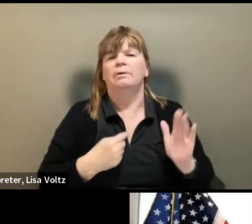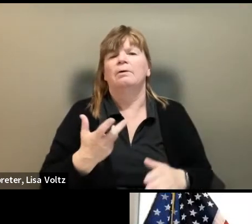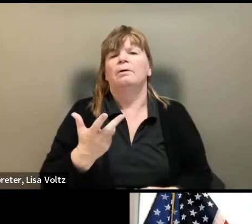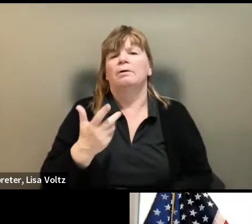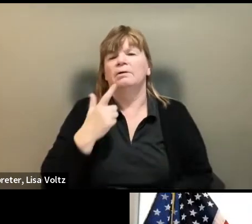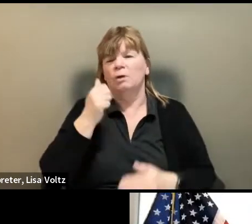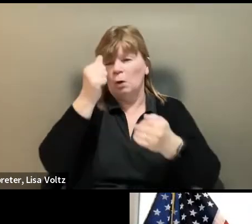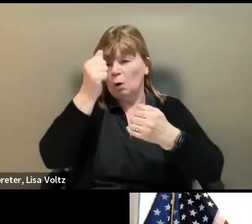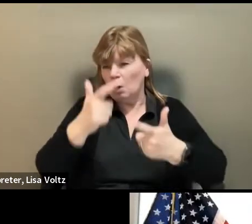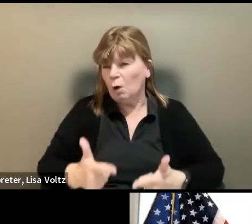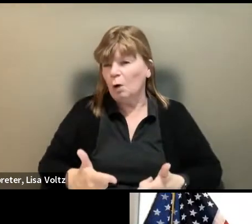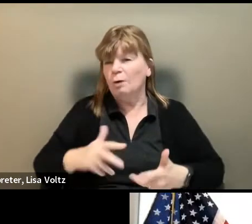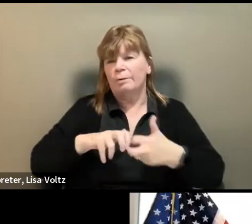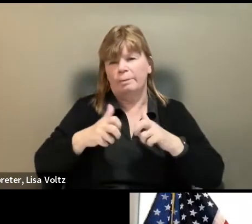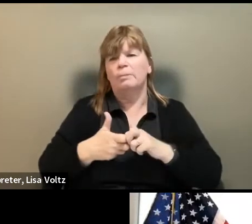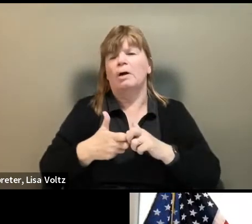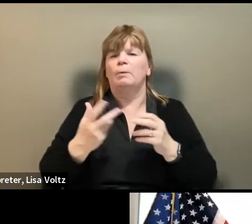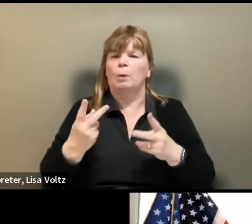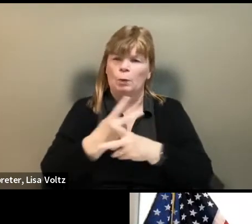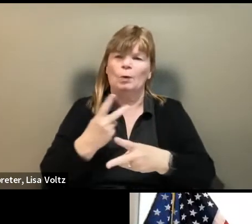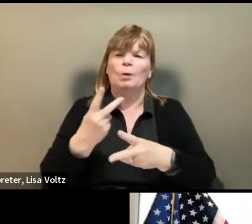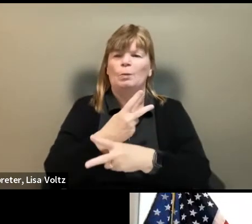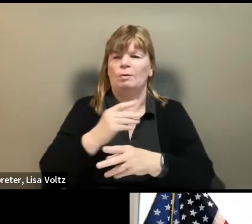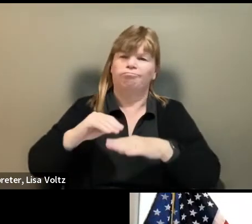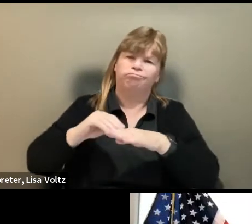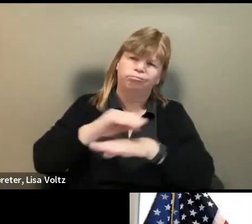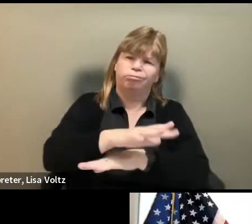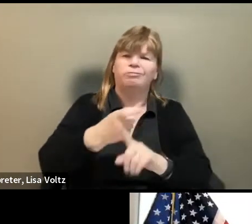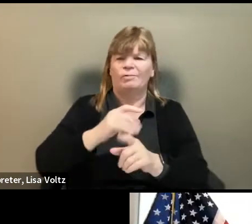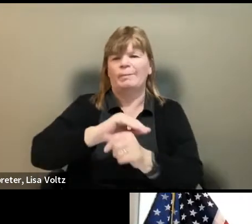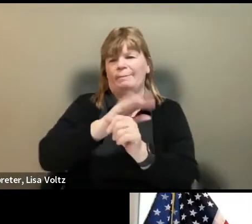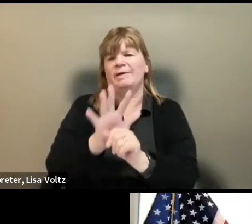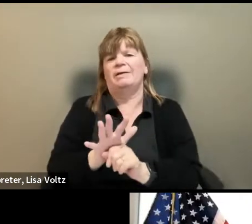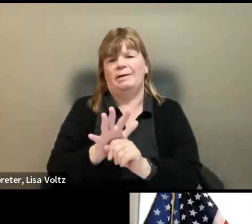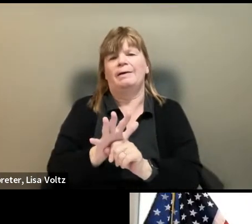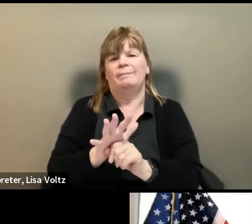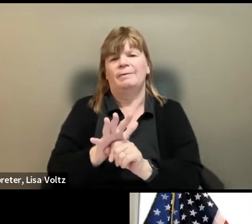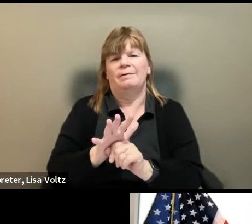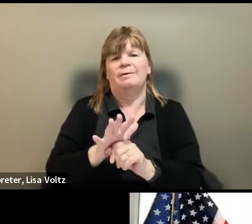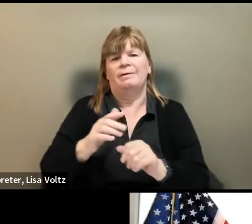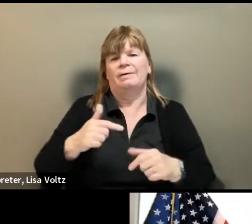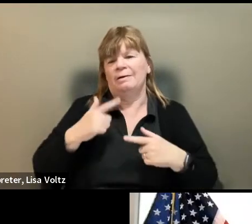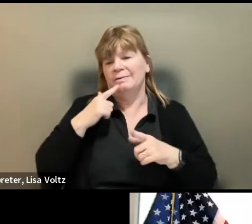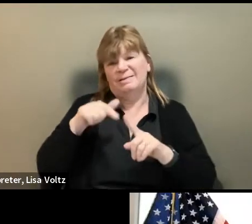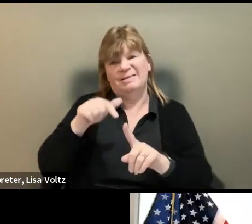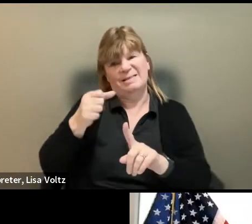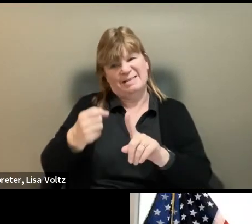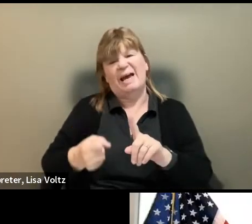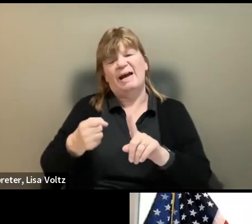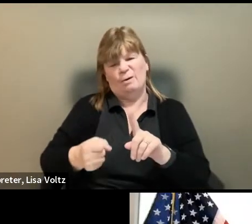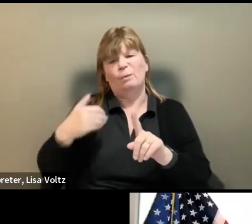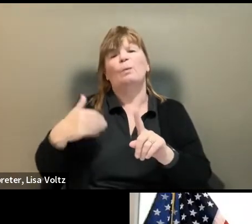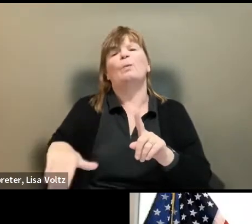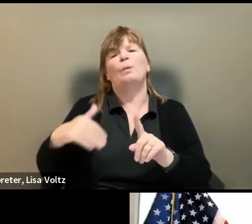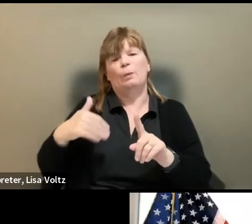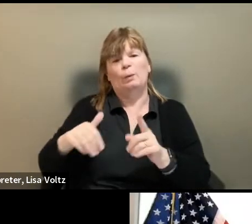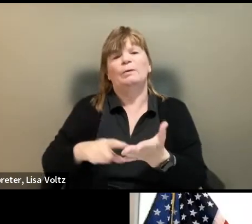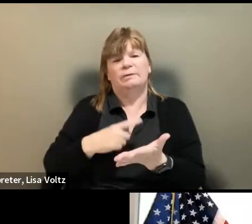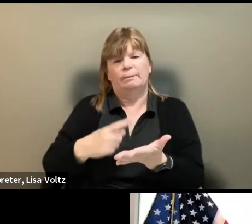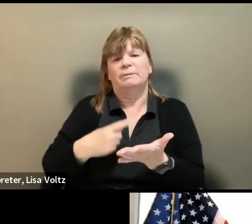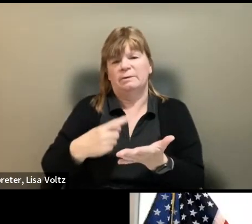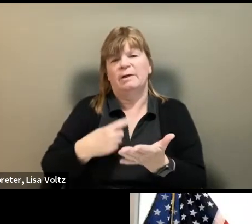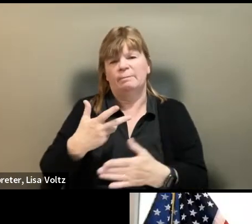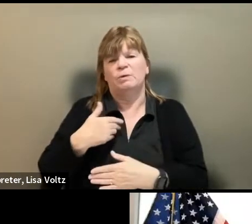all of these issues have been exacerbated by the pandemic, and I am based in the South, I would say especially here in the South, where sometimes we do have